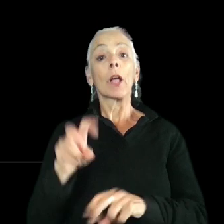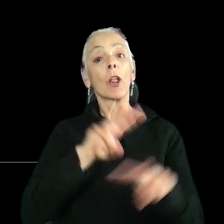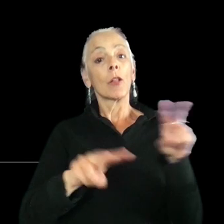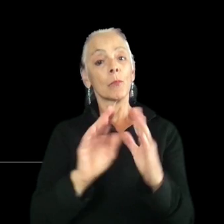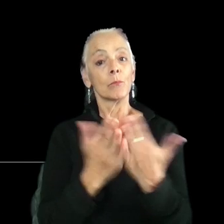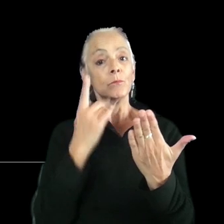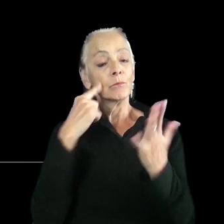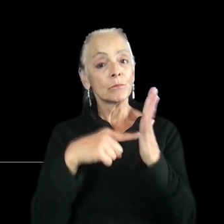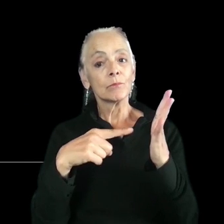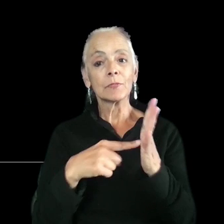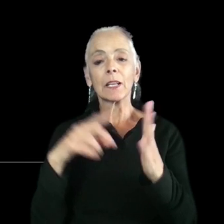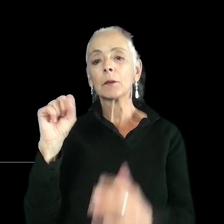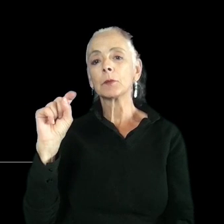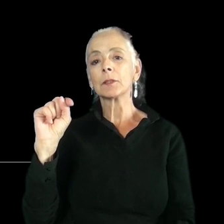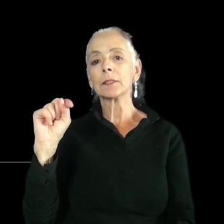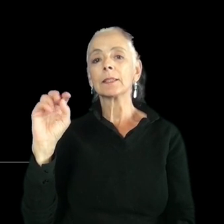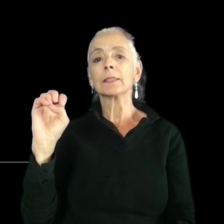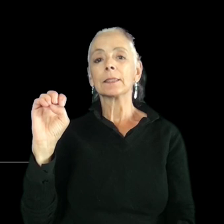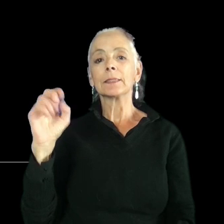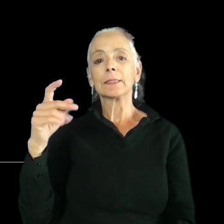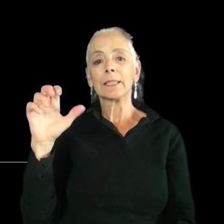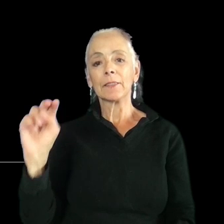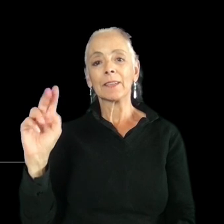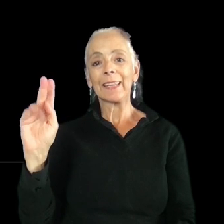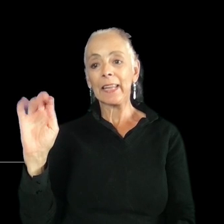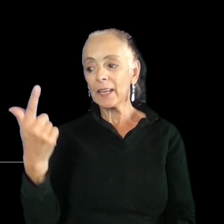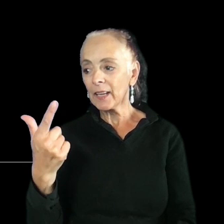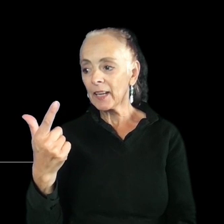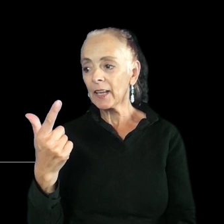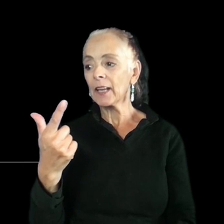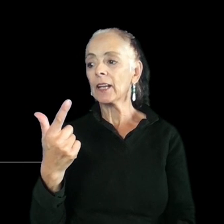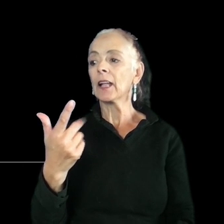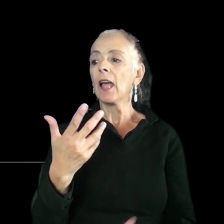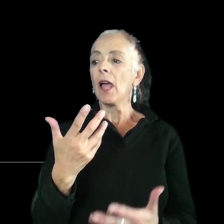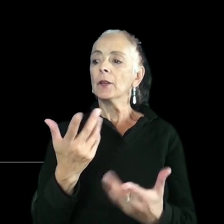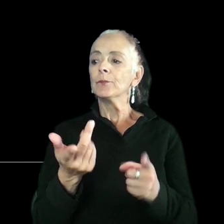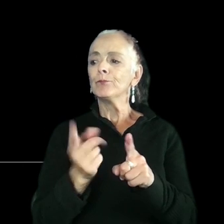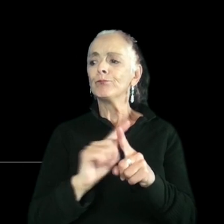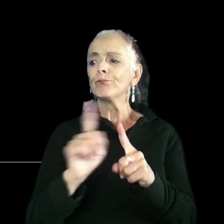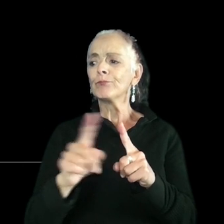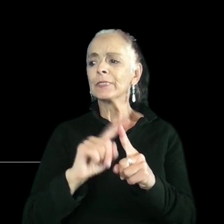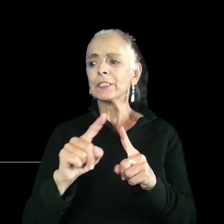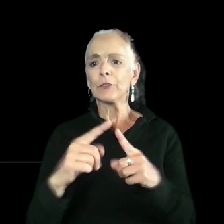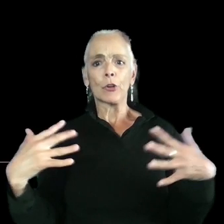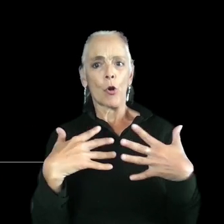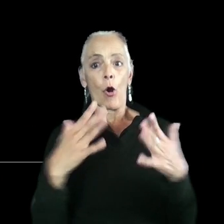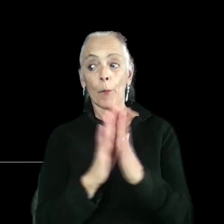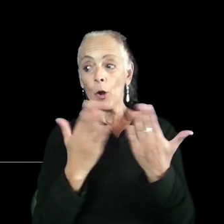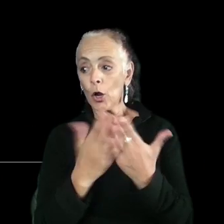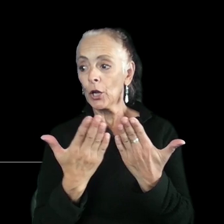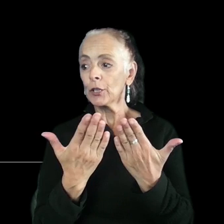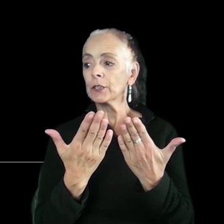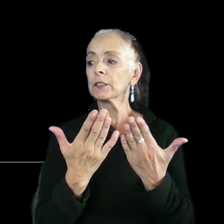example, you know, like Stephen King or, you know, here we have Tenerife Dew and different, you know, horror books that, you know, come